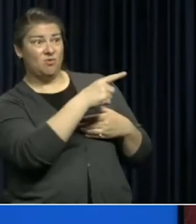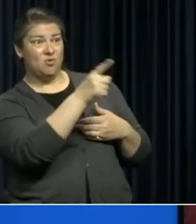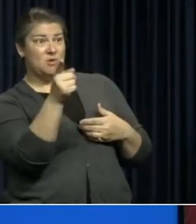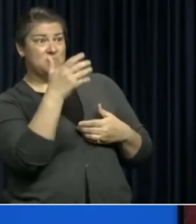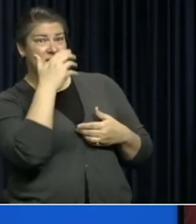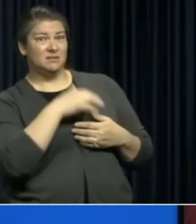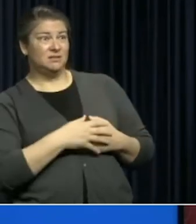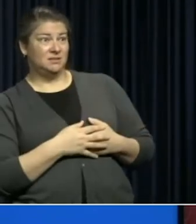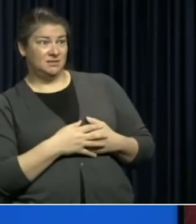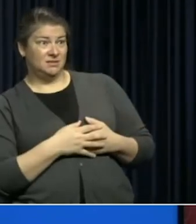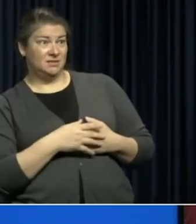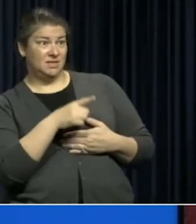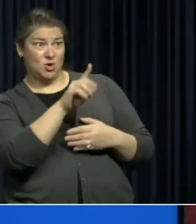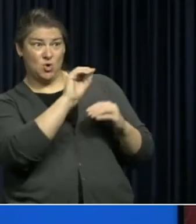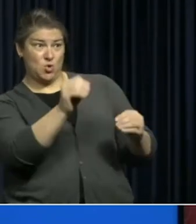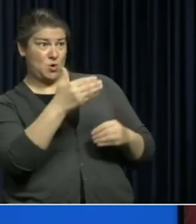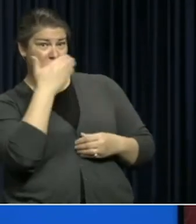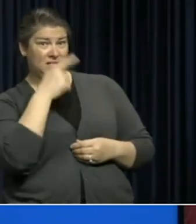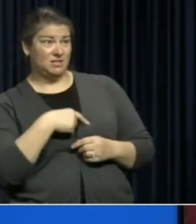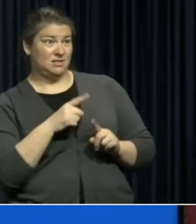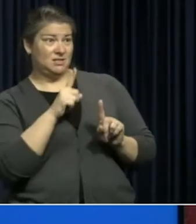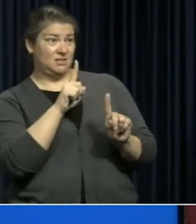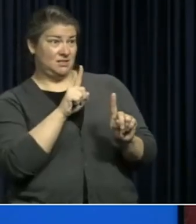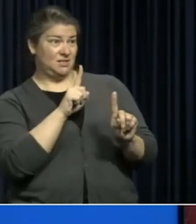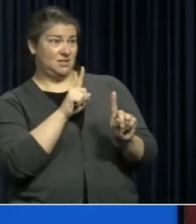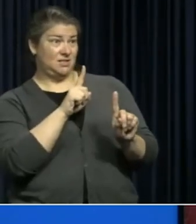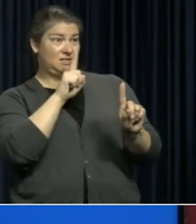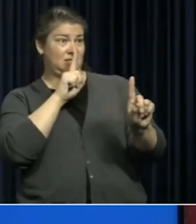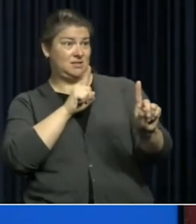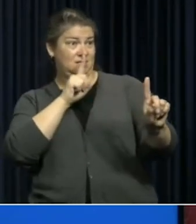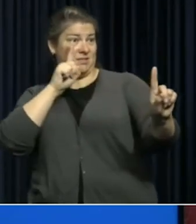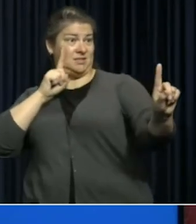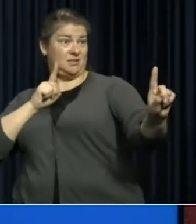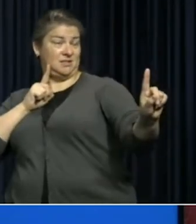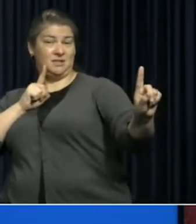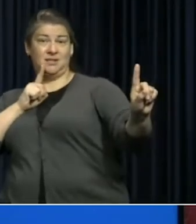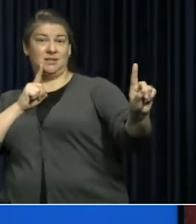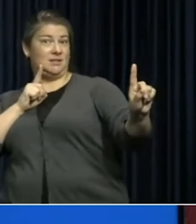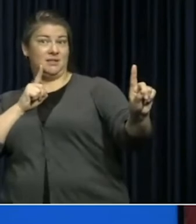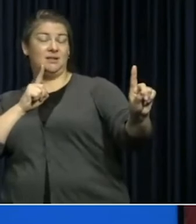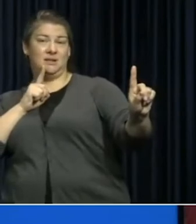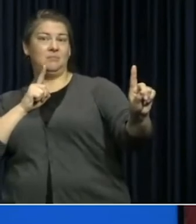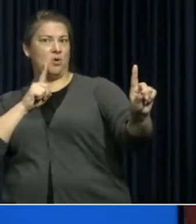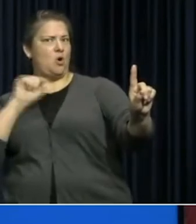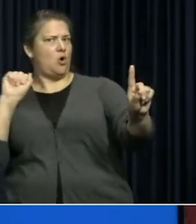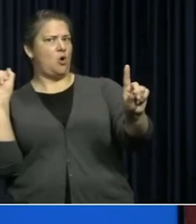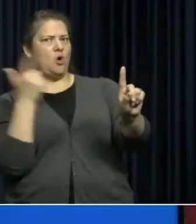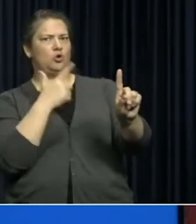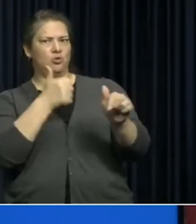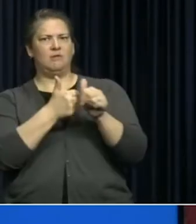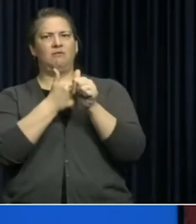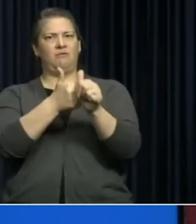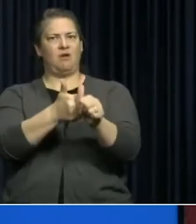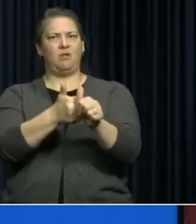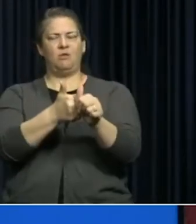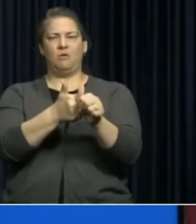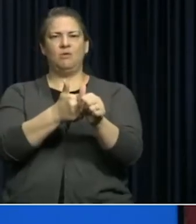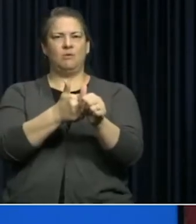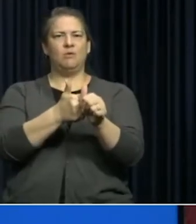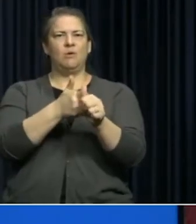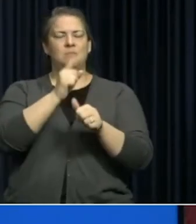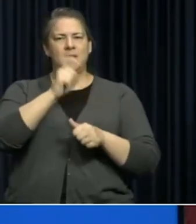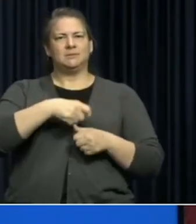probably add a few extra feet to your distance and stay away from them a little further because everybody should be complying with this any time